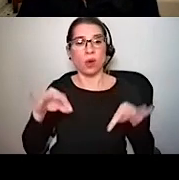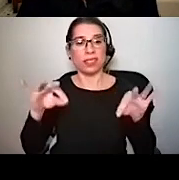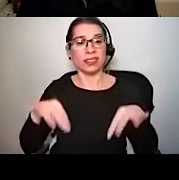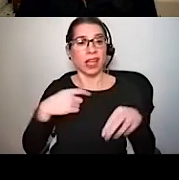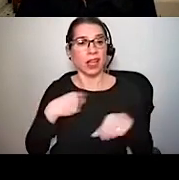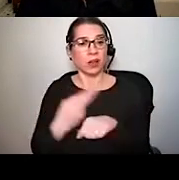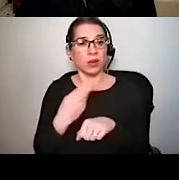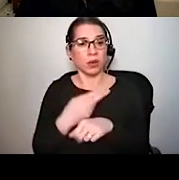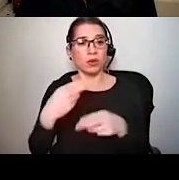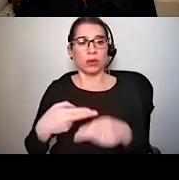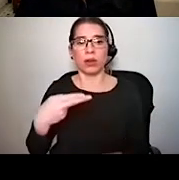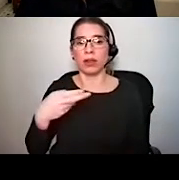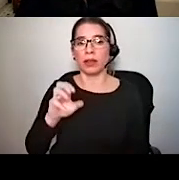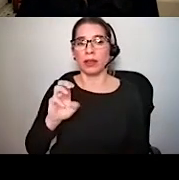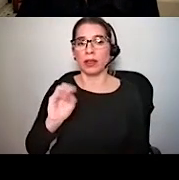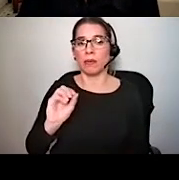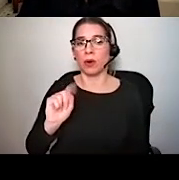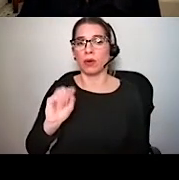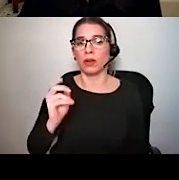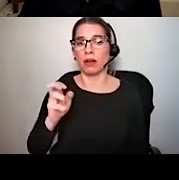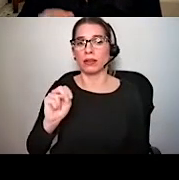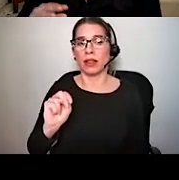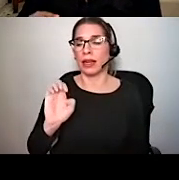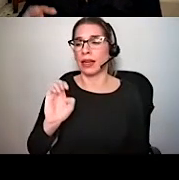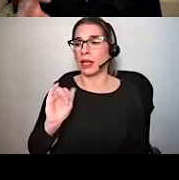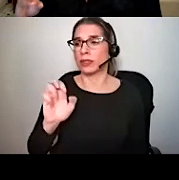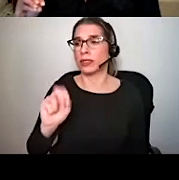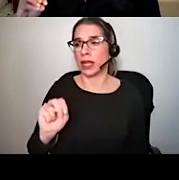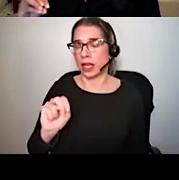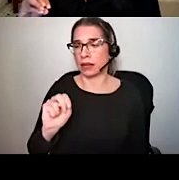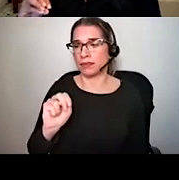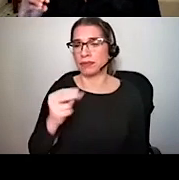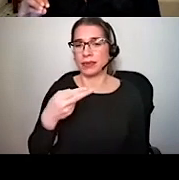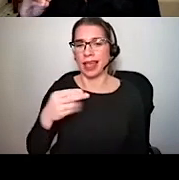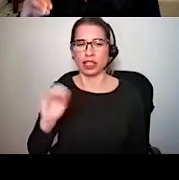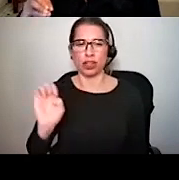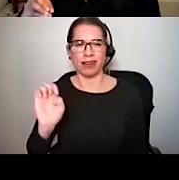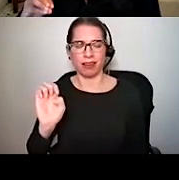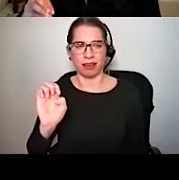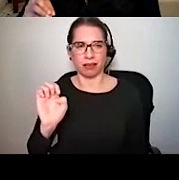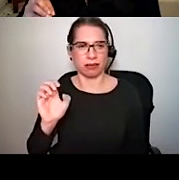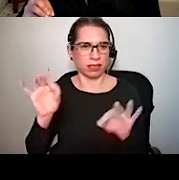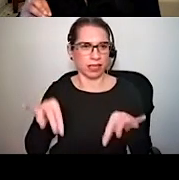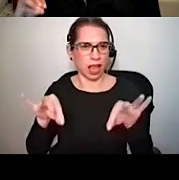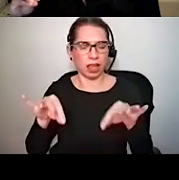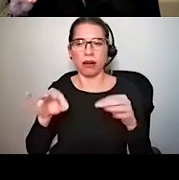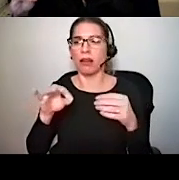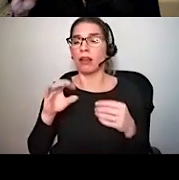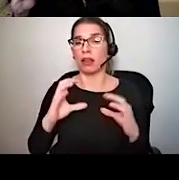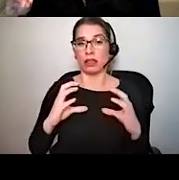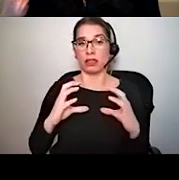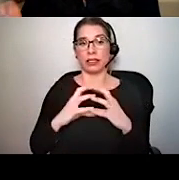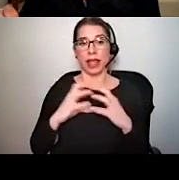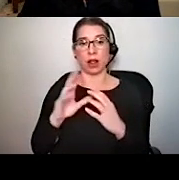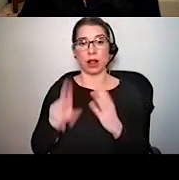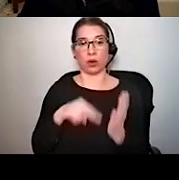known as a hematoxylin and eosin or H&E stain. And that stains the cell bodies, the cell nuclei blue and